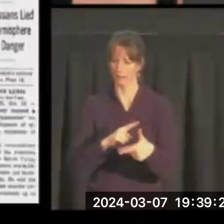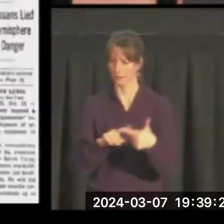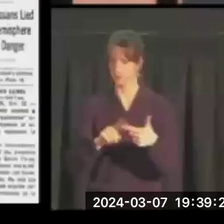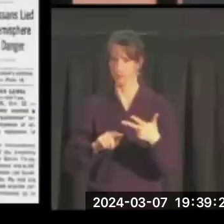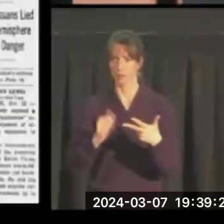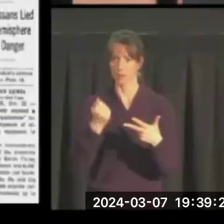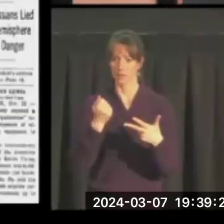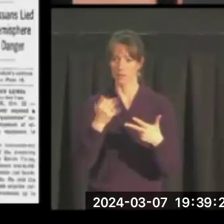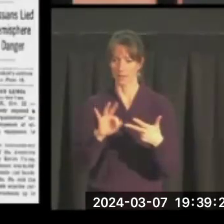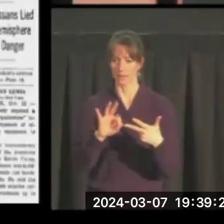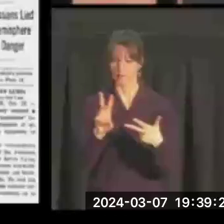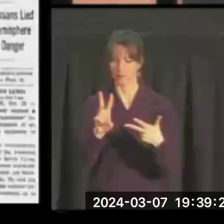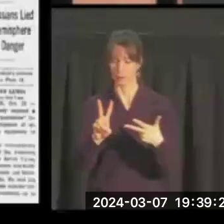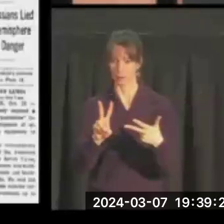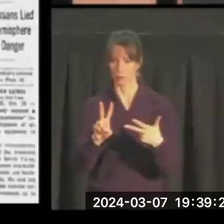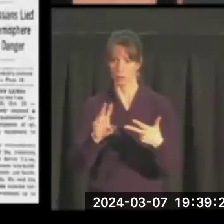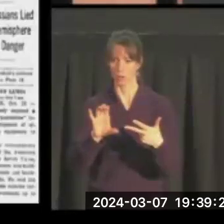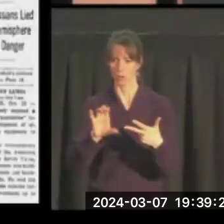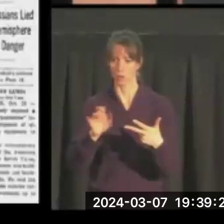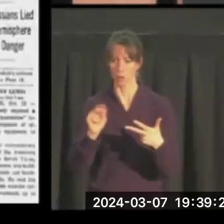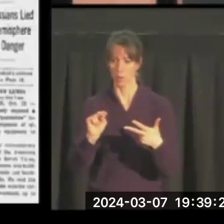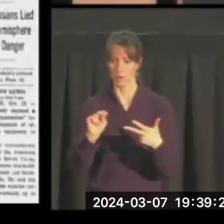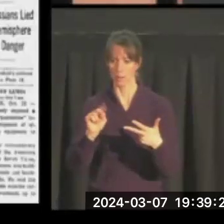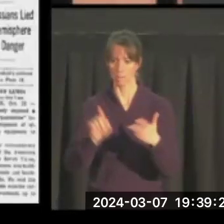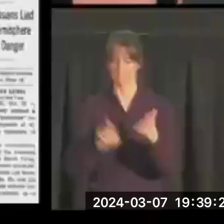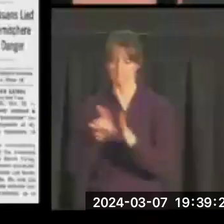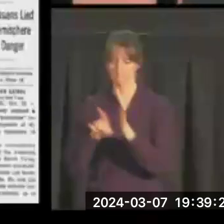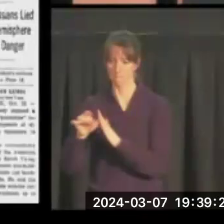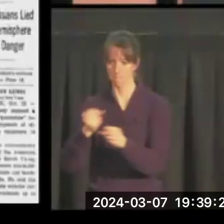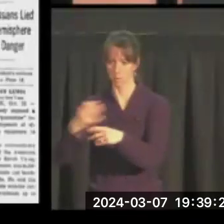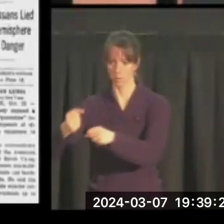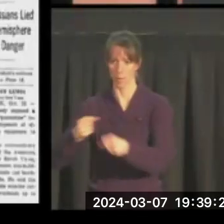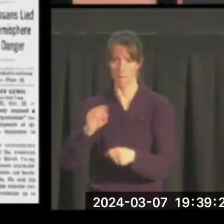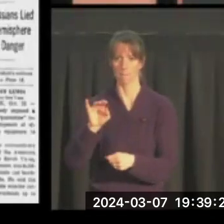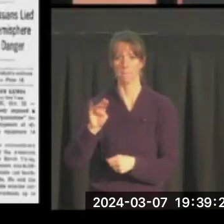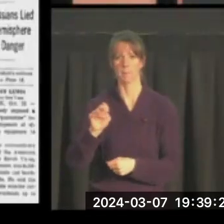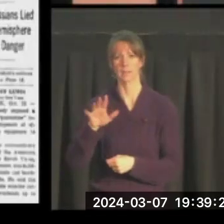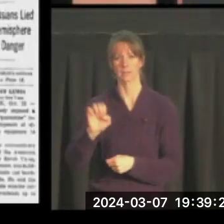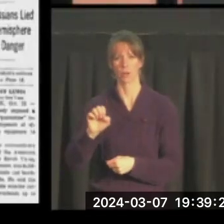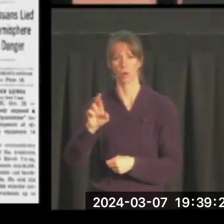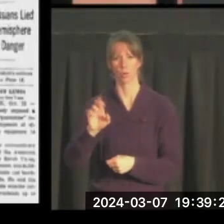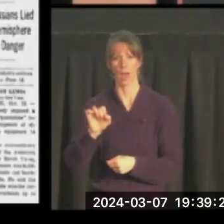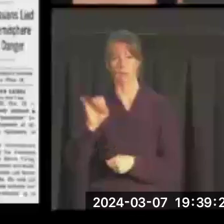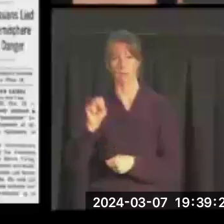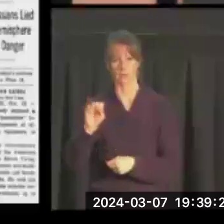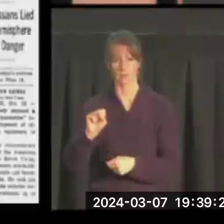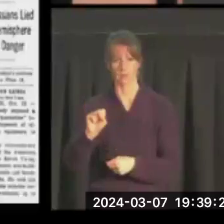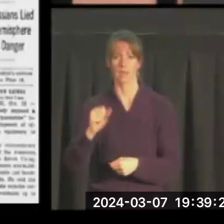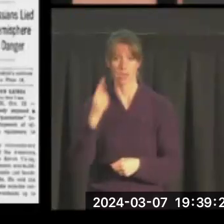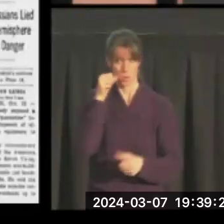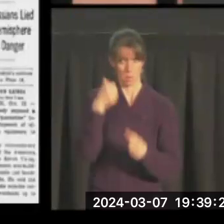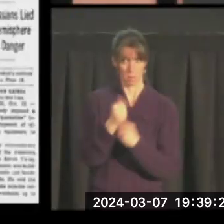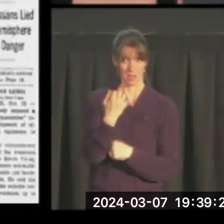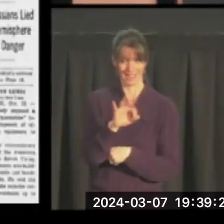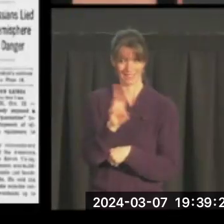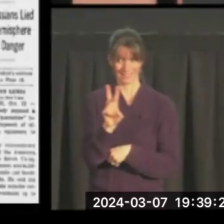1962, the Cuban Missile Crisis. And for those of us who lived in 1962 and remember this, you